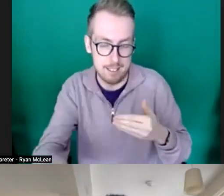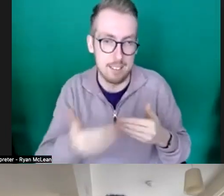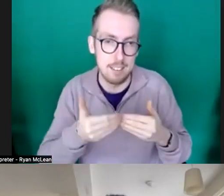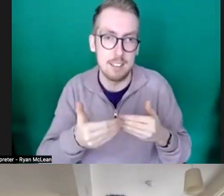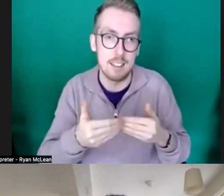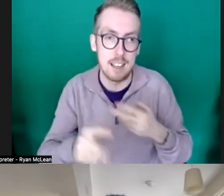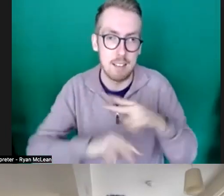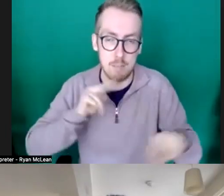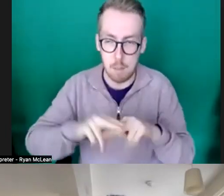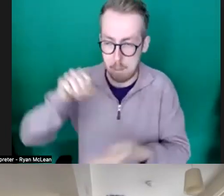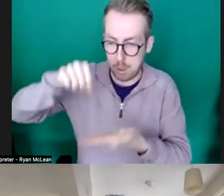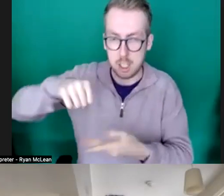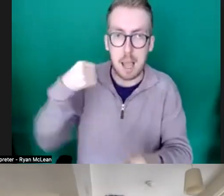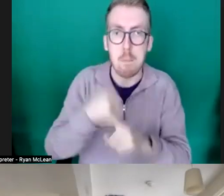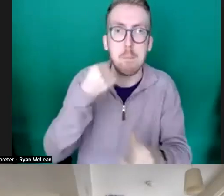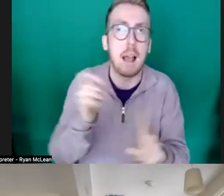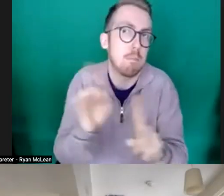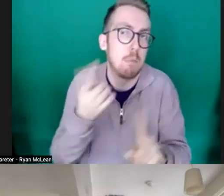everyone's budgets are being impacted